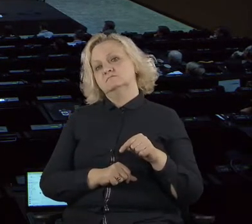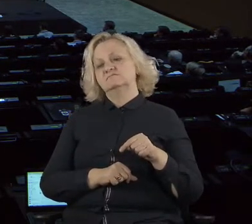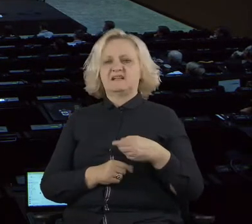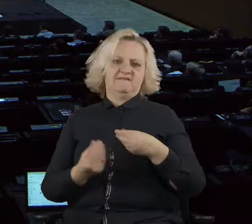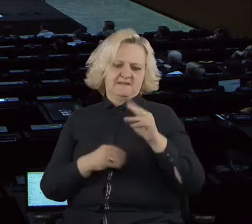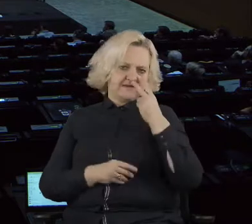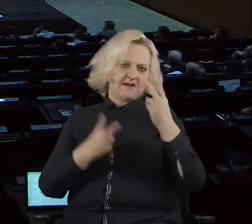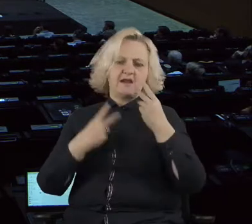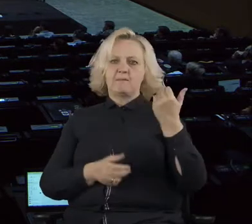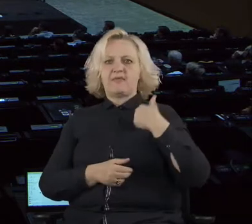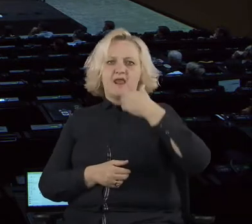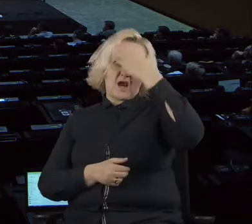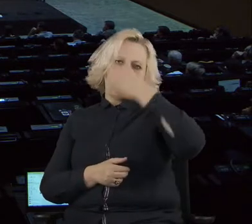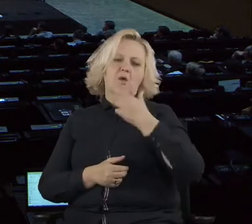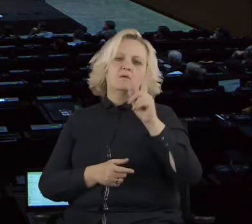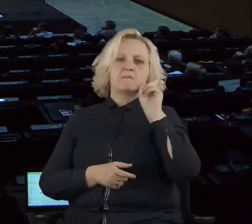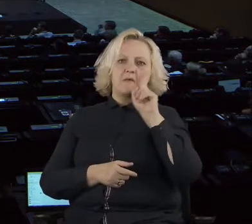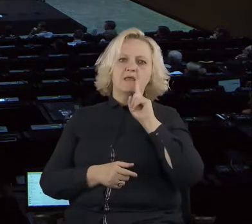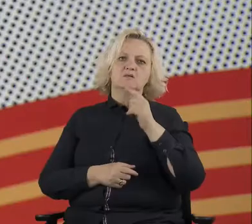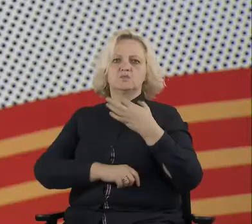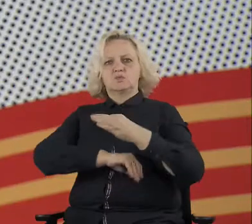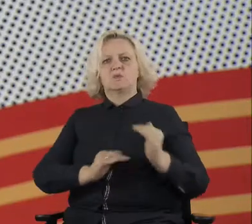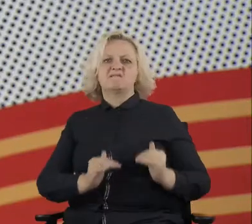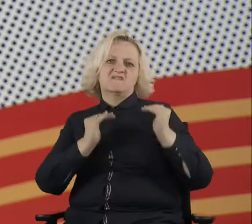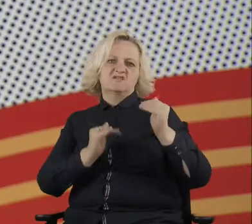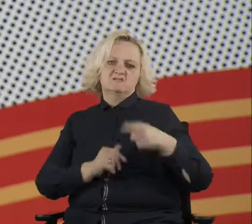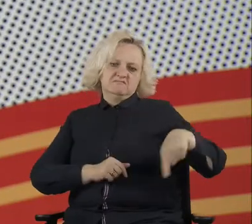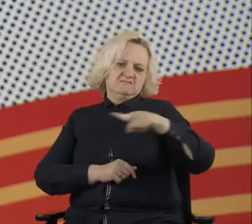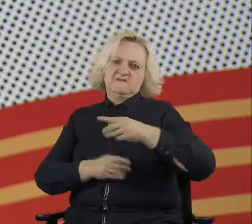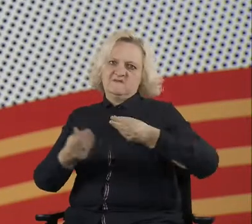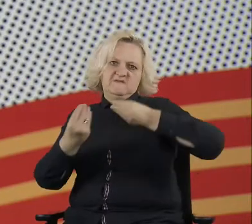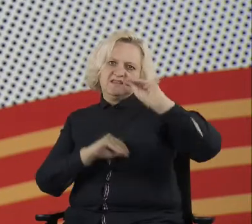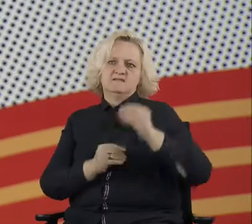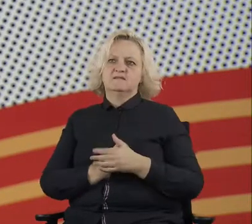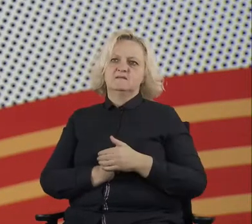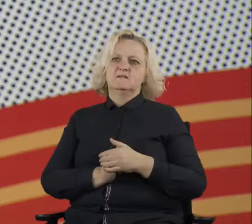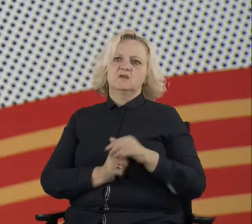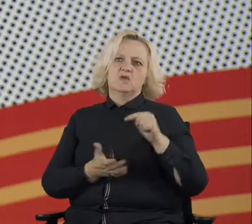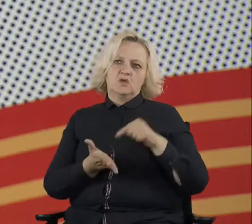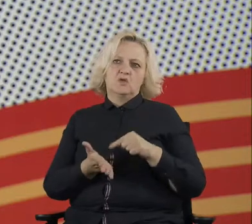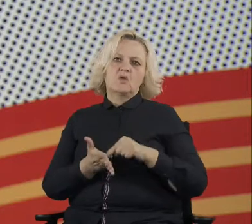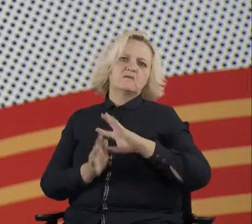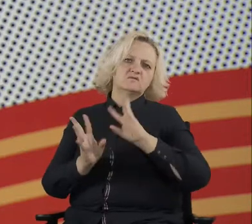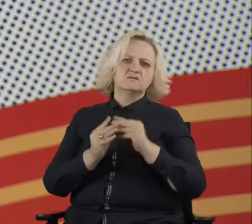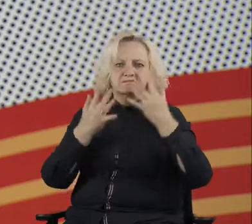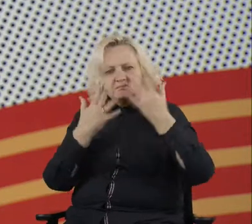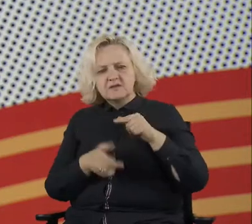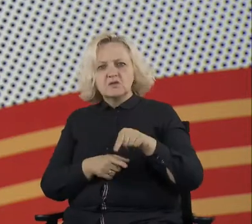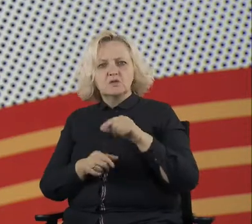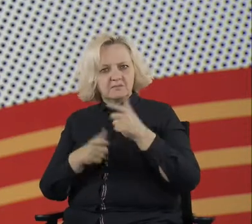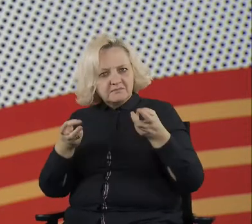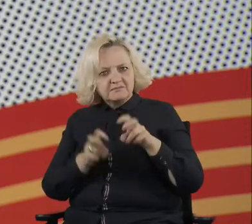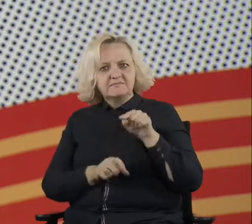decisions on the data models, the ontologies, the algorithms, like every aspect of the design of the platform. They are deciding